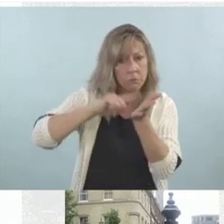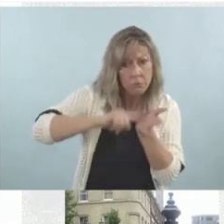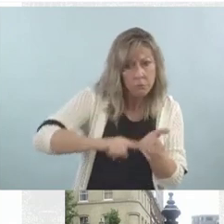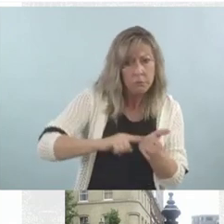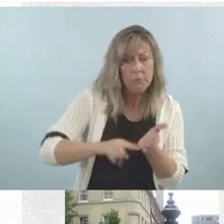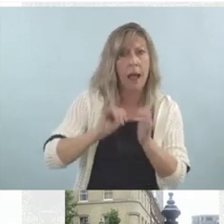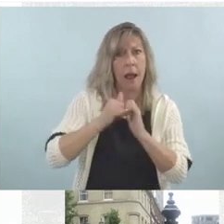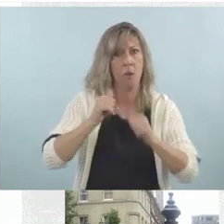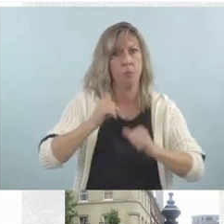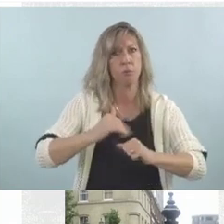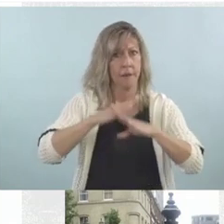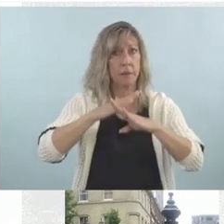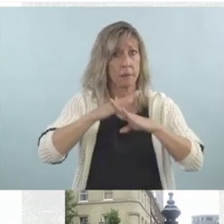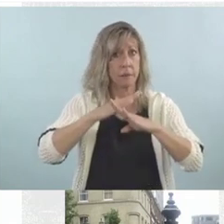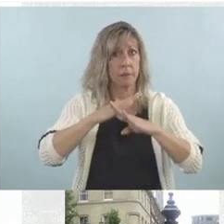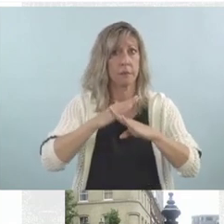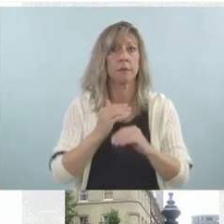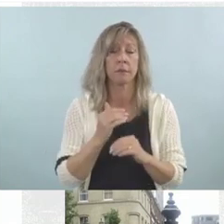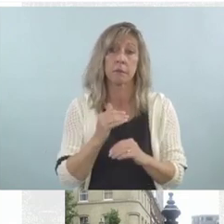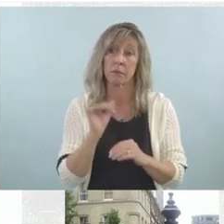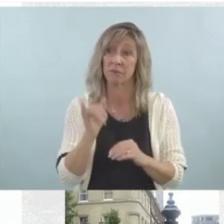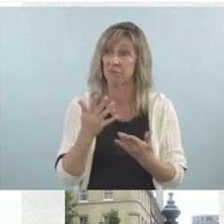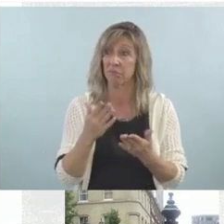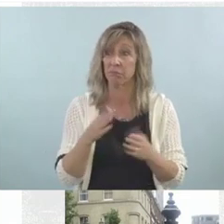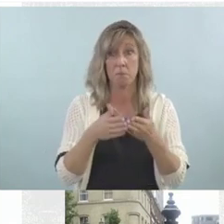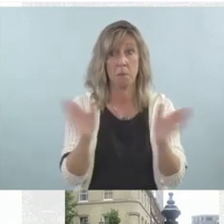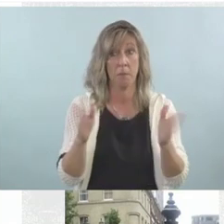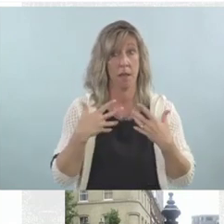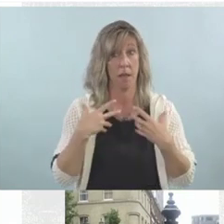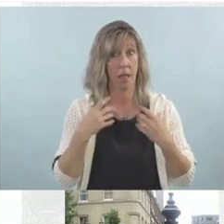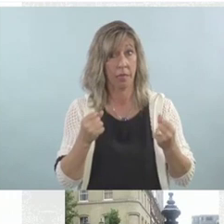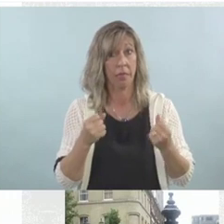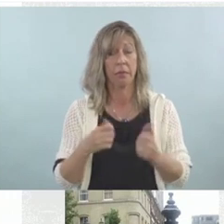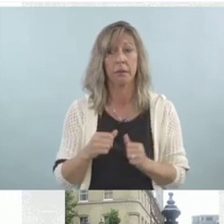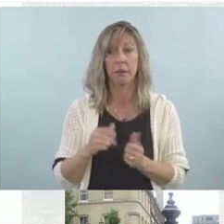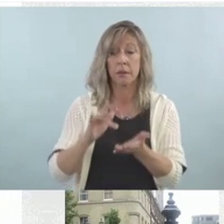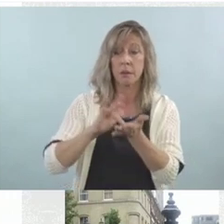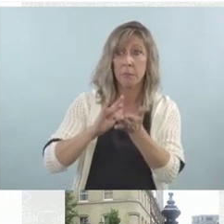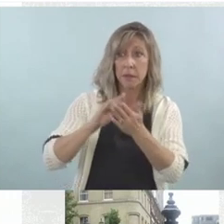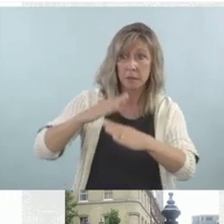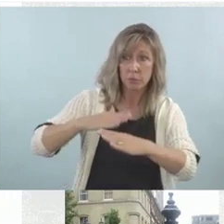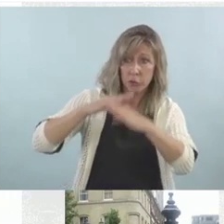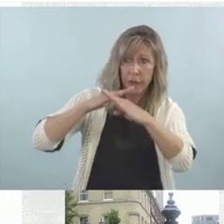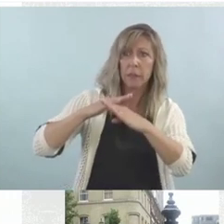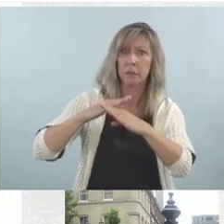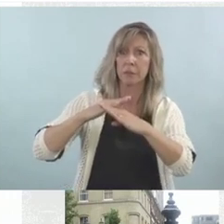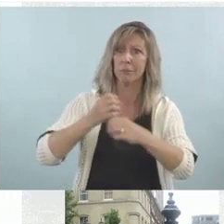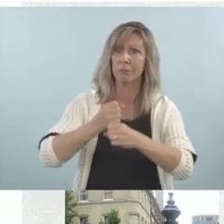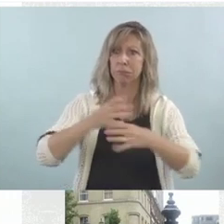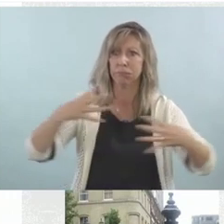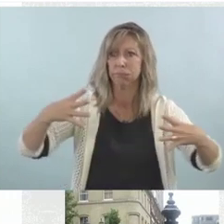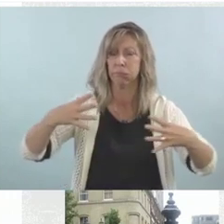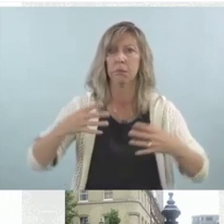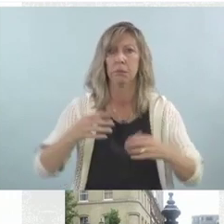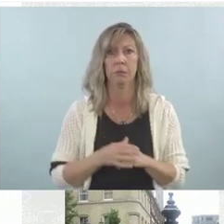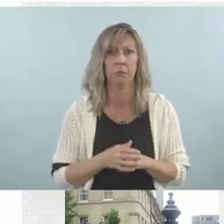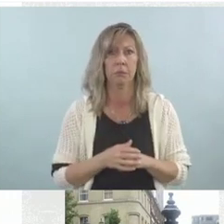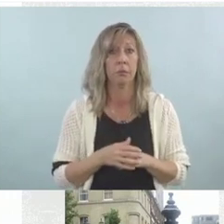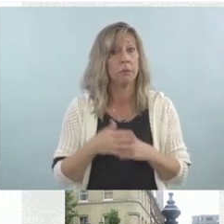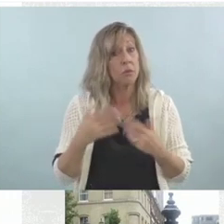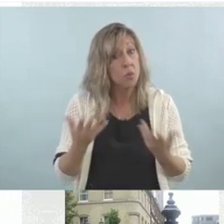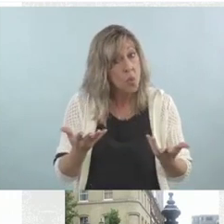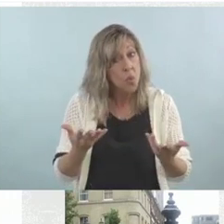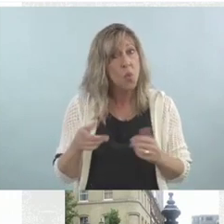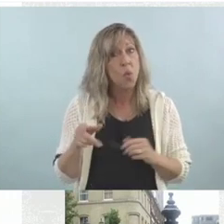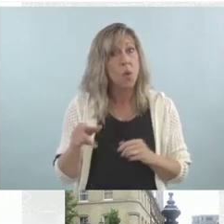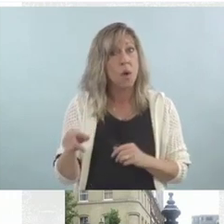and preventative medicine. So by ensuring that the wastewater was separate from the fresh water,